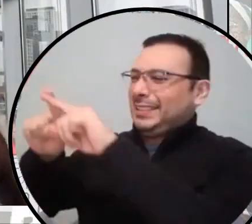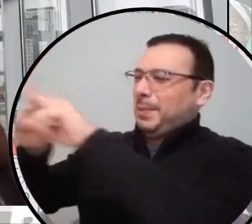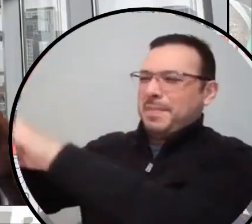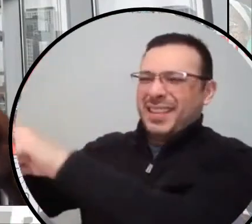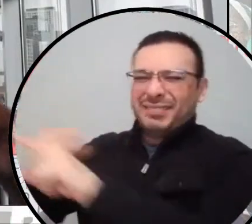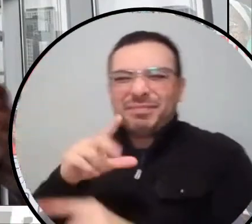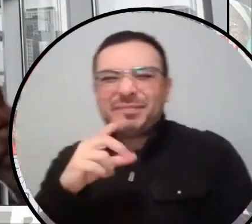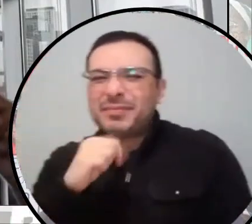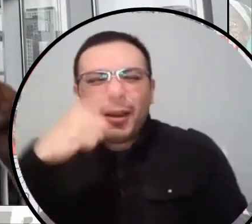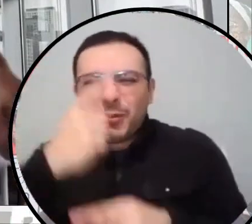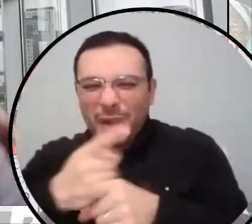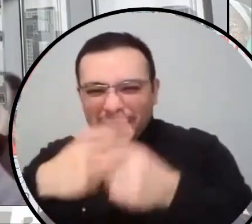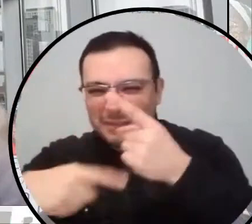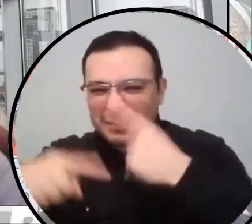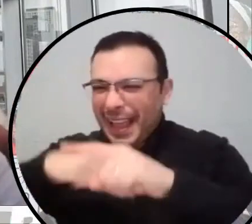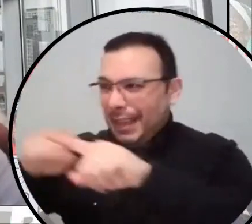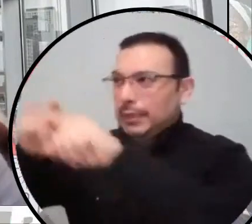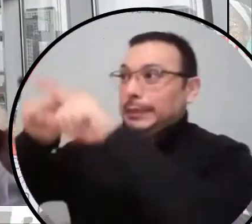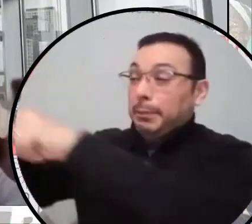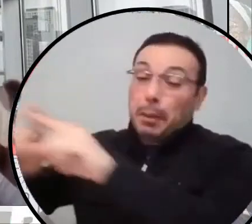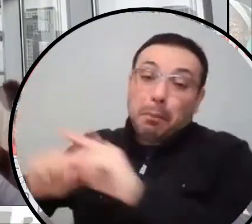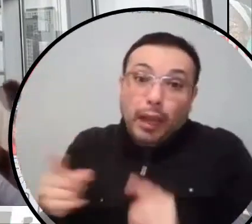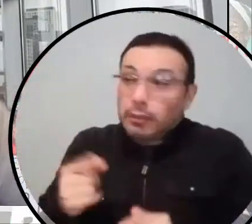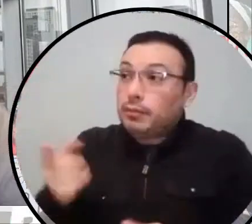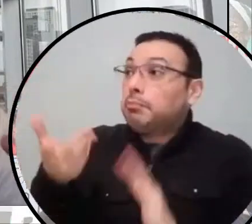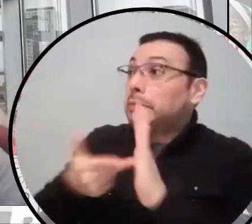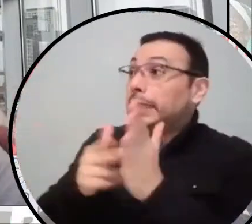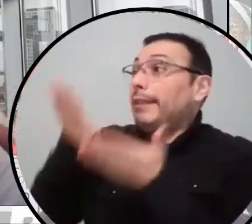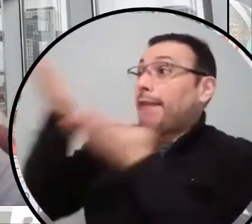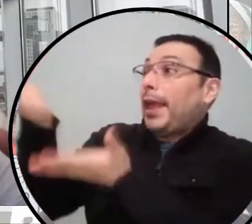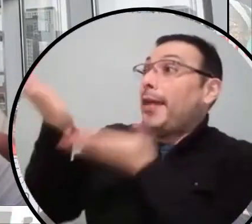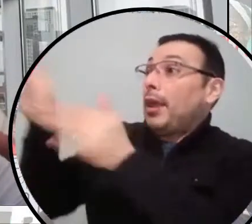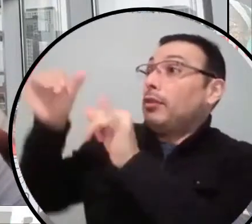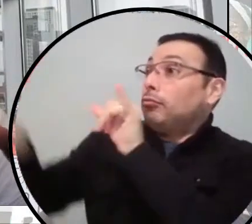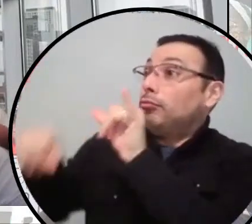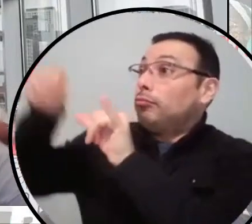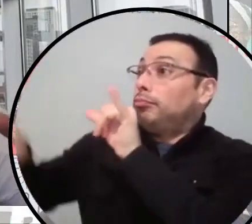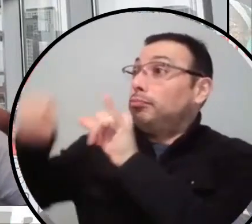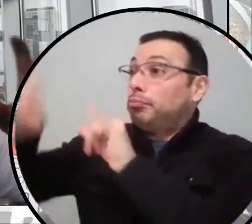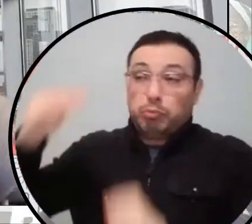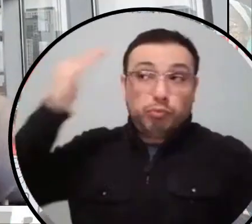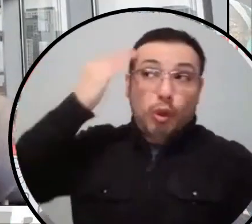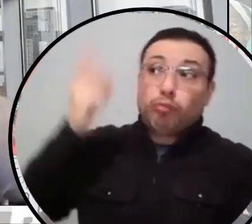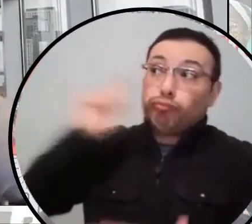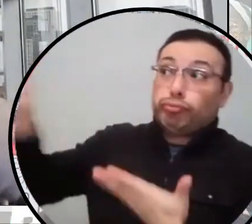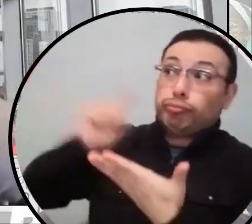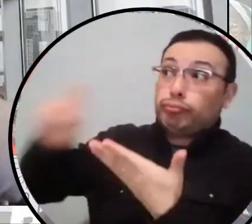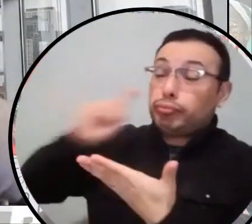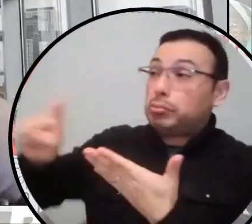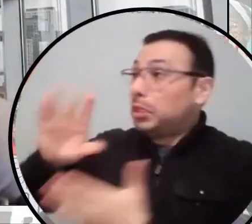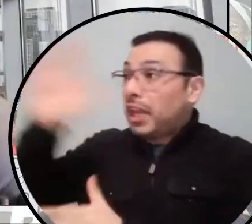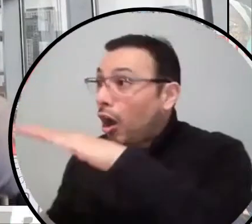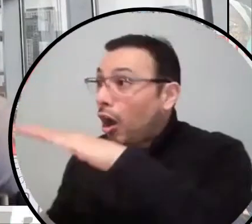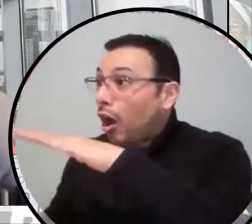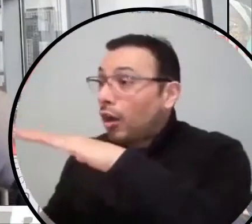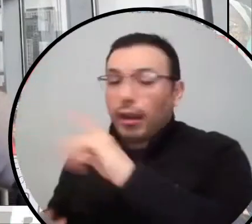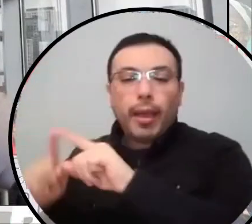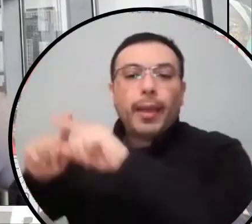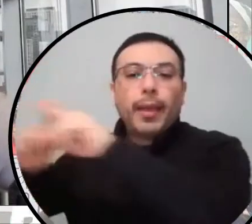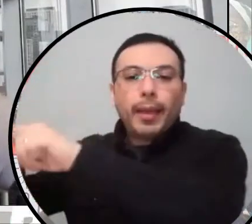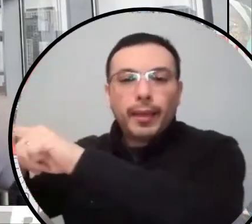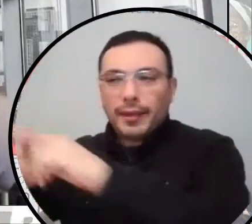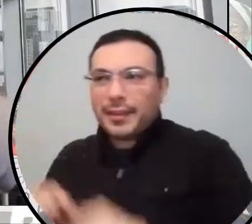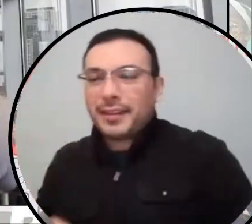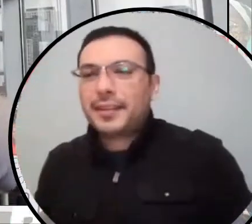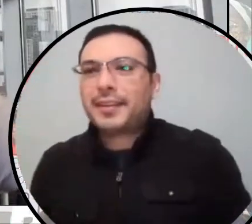taking something away, right? But there's so little in black and brown communities and particularly in the neighborhood that I grew up in, that if you took this place away, where